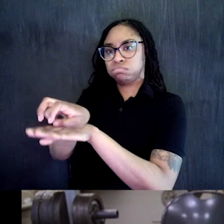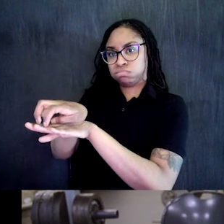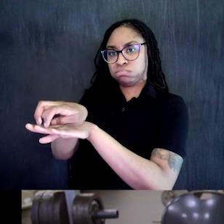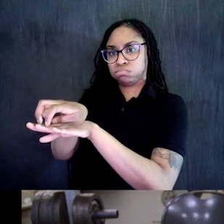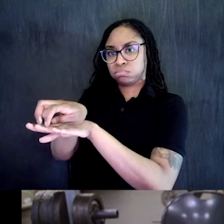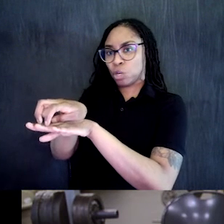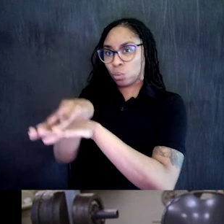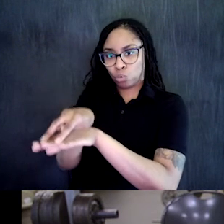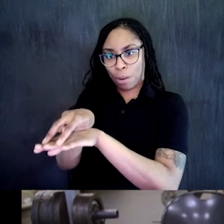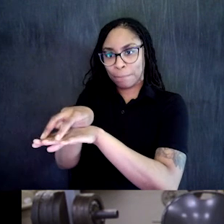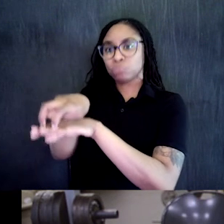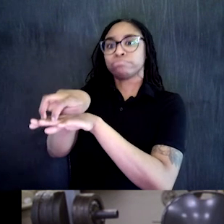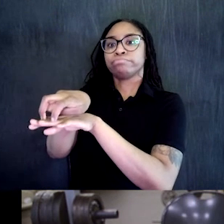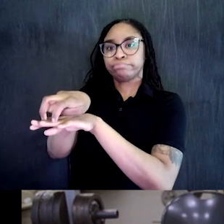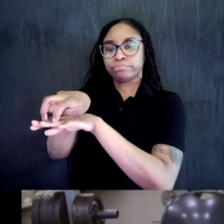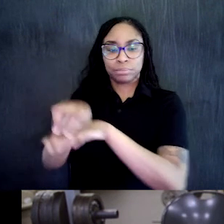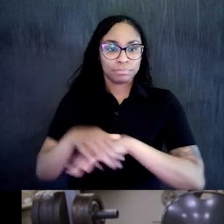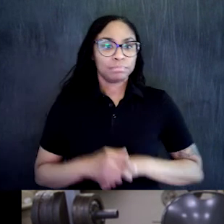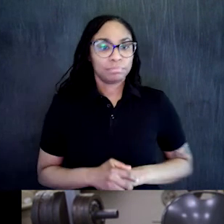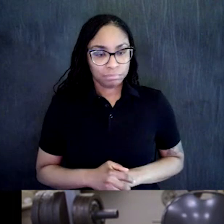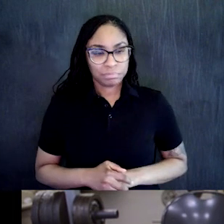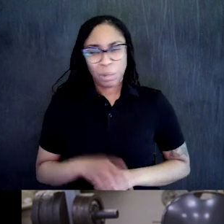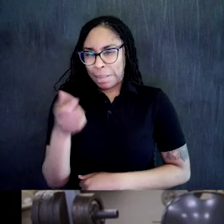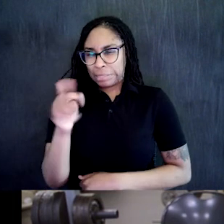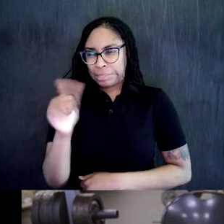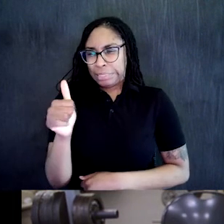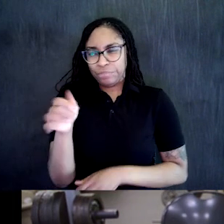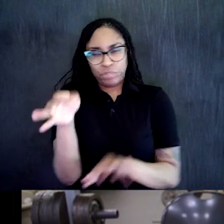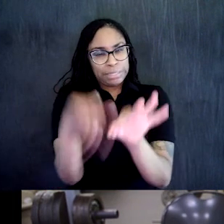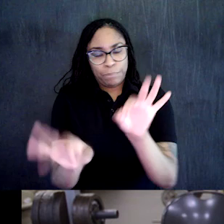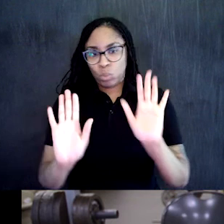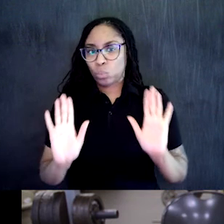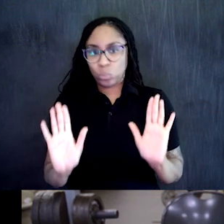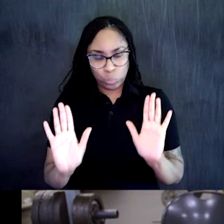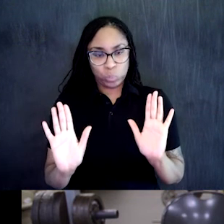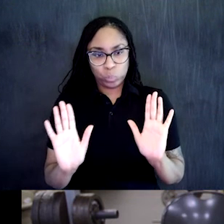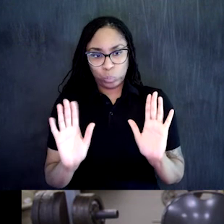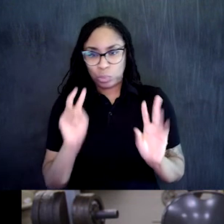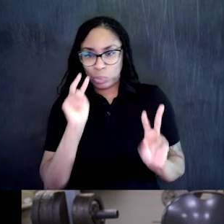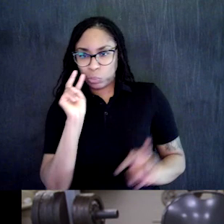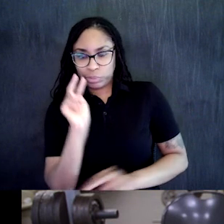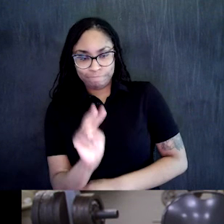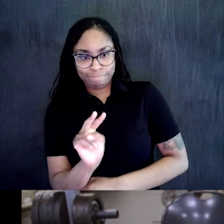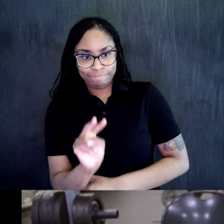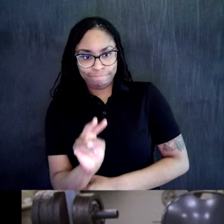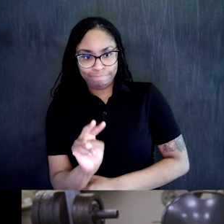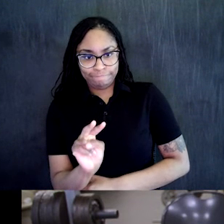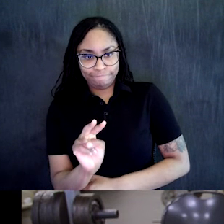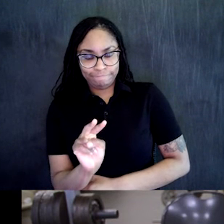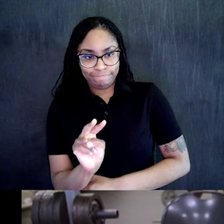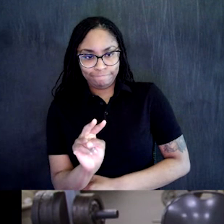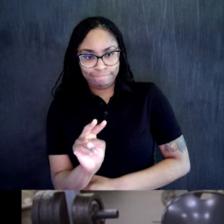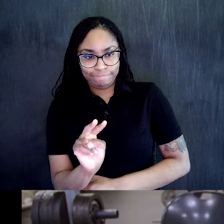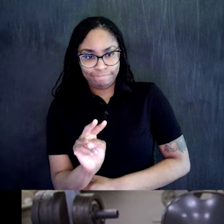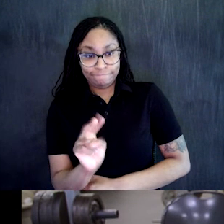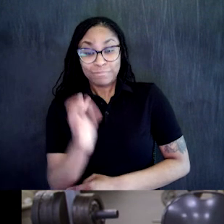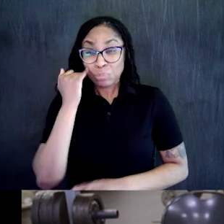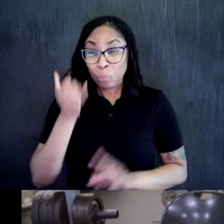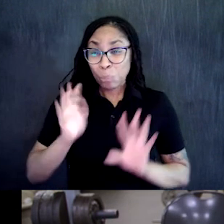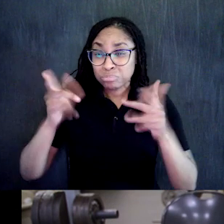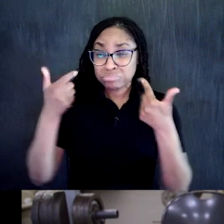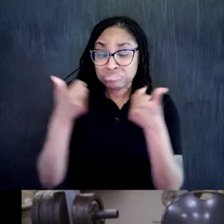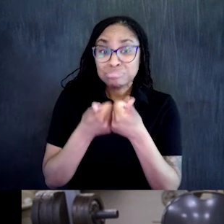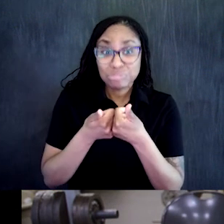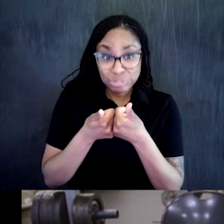total. We're going to keep it simple. We're to take one big step out, one big step in. If you want to make it a little more difficult, you can take more